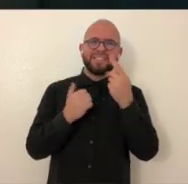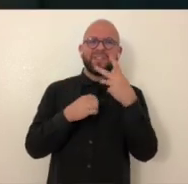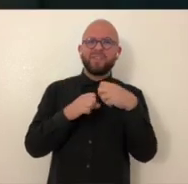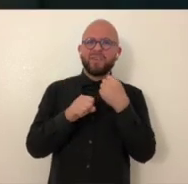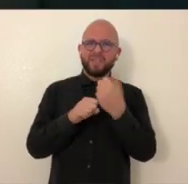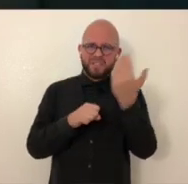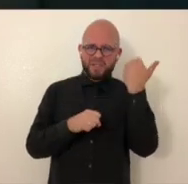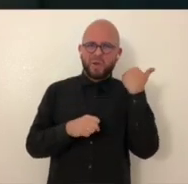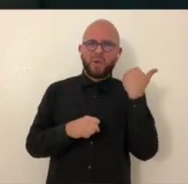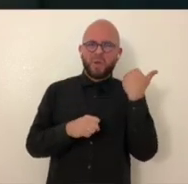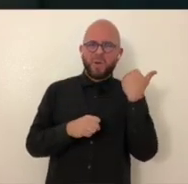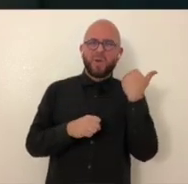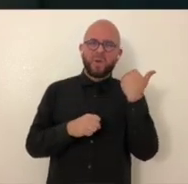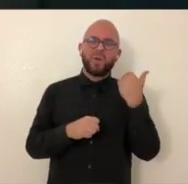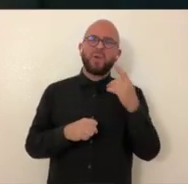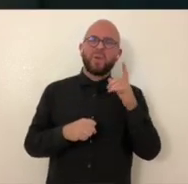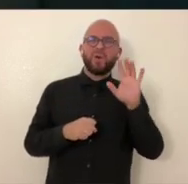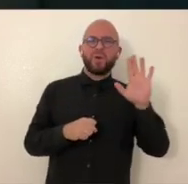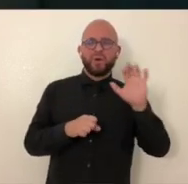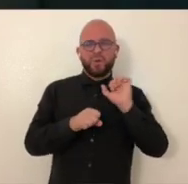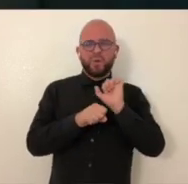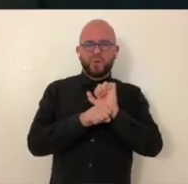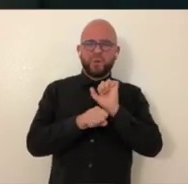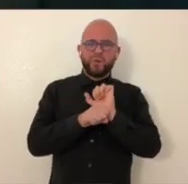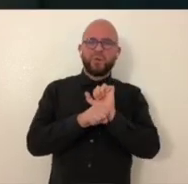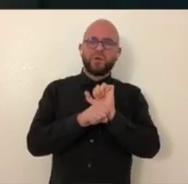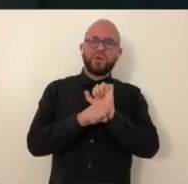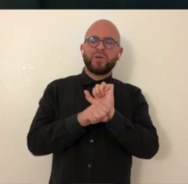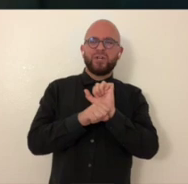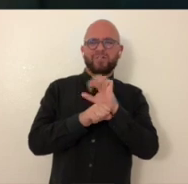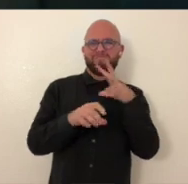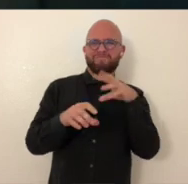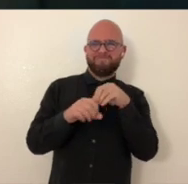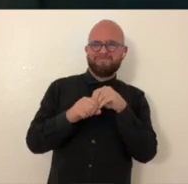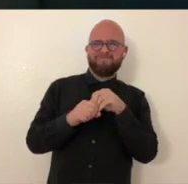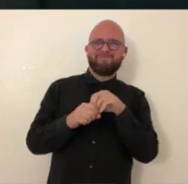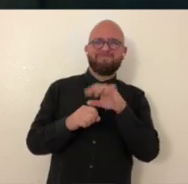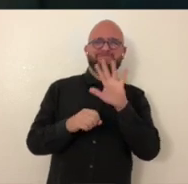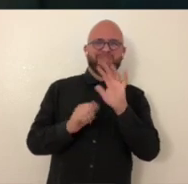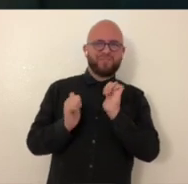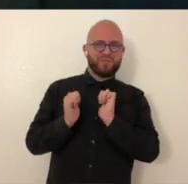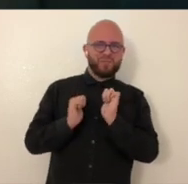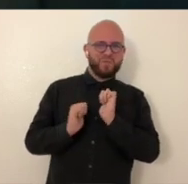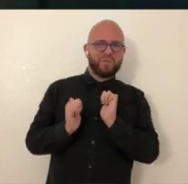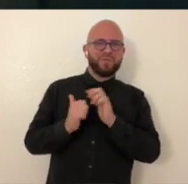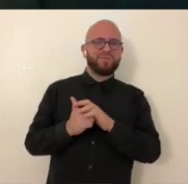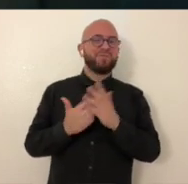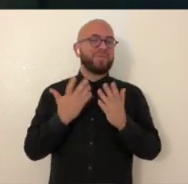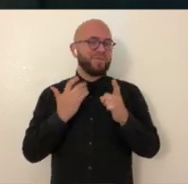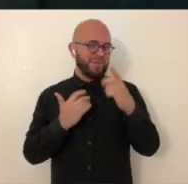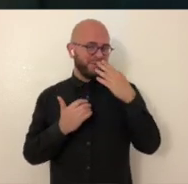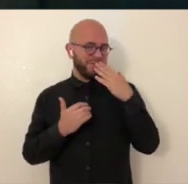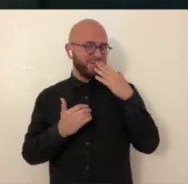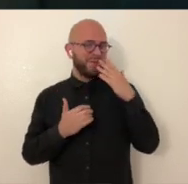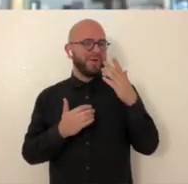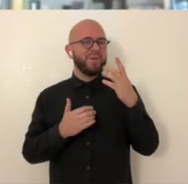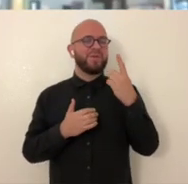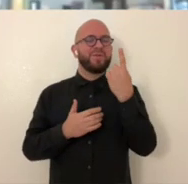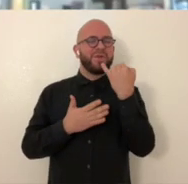Actually, my teaching assistant a few years ago had her work in it.